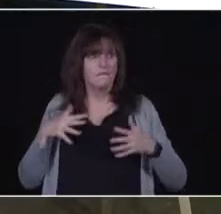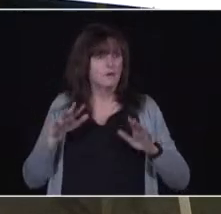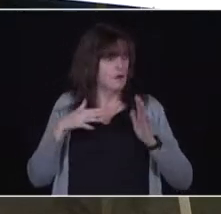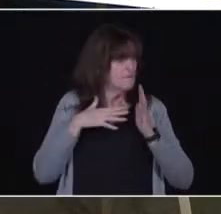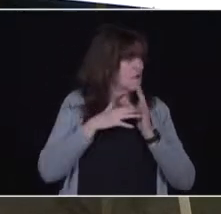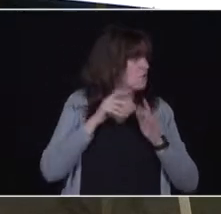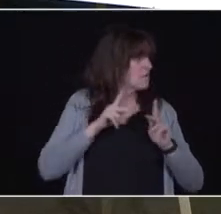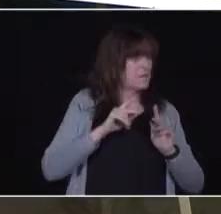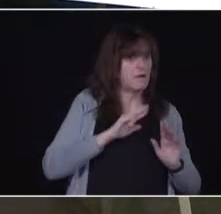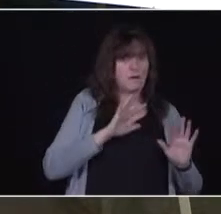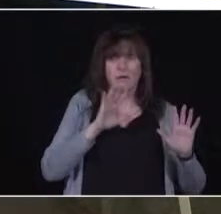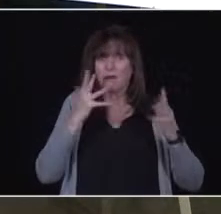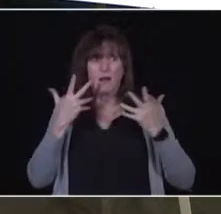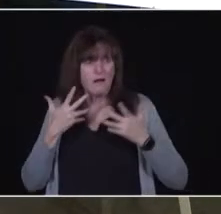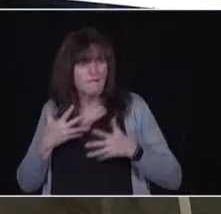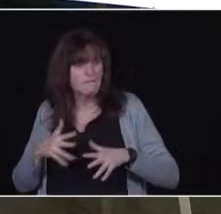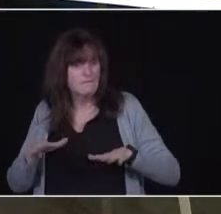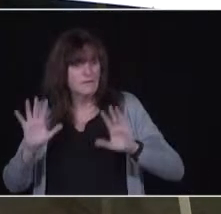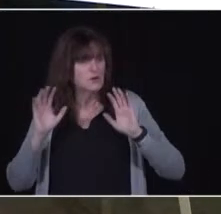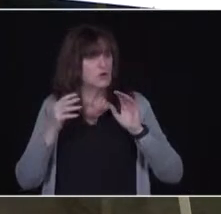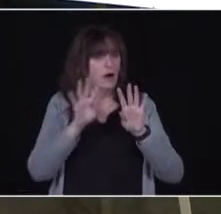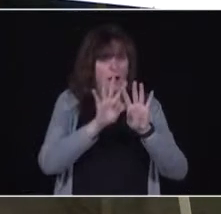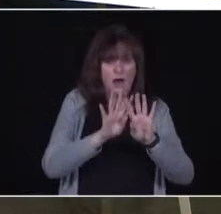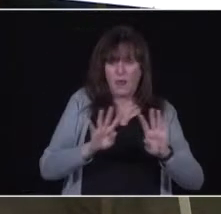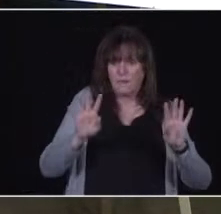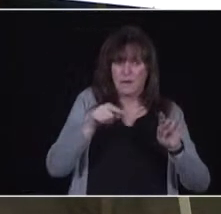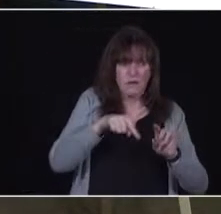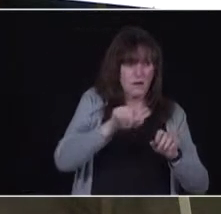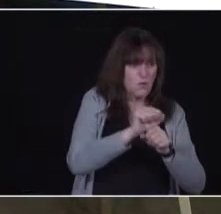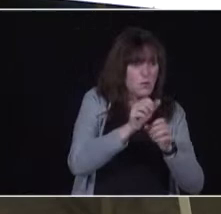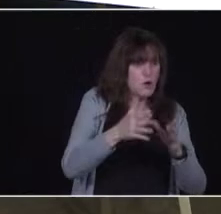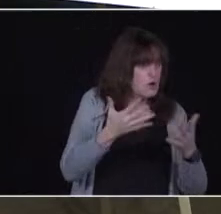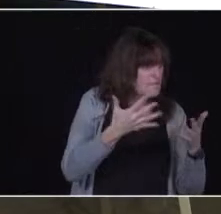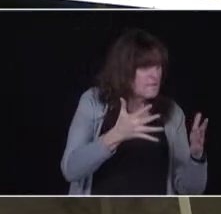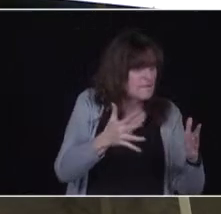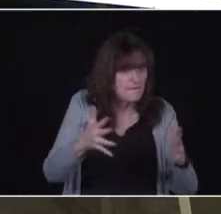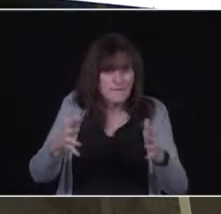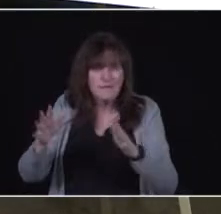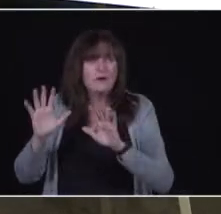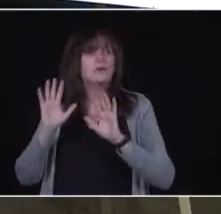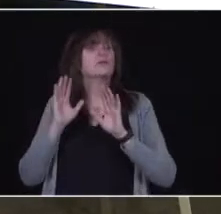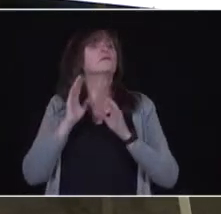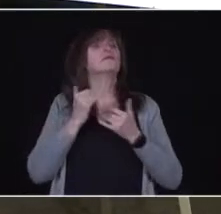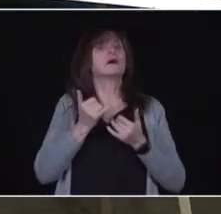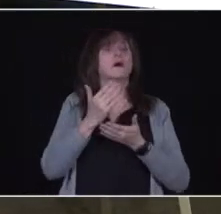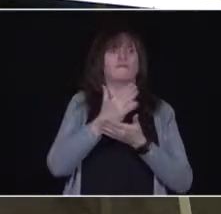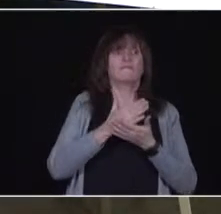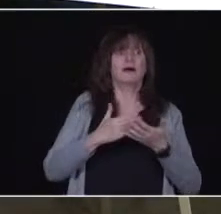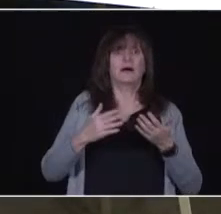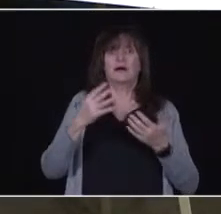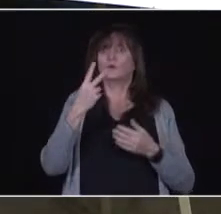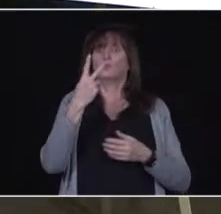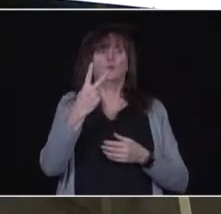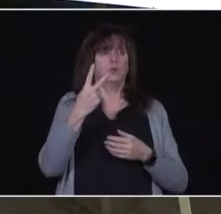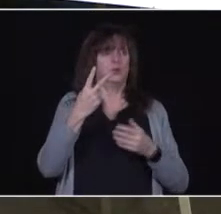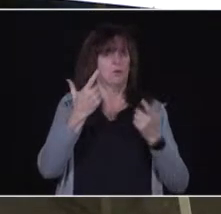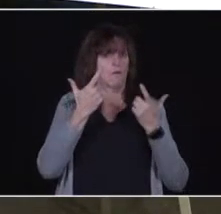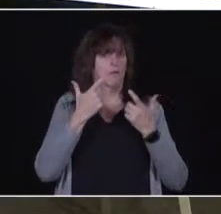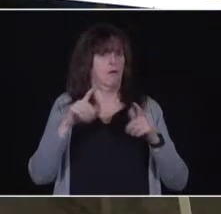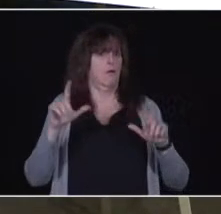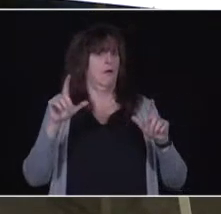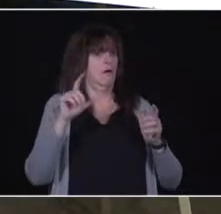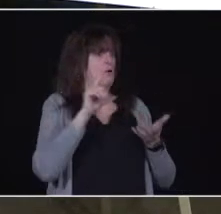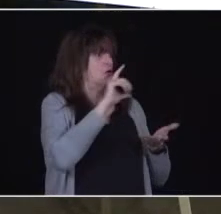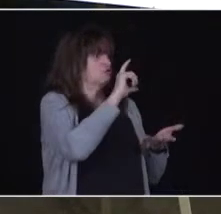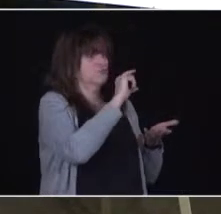health care professionals, our health care workers, to get into phase two, when we have larger doses, larger numbers of vaccines arriving in Ontario. So